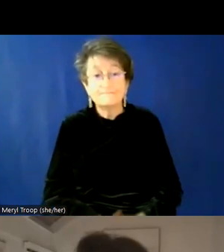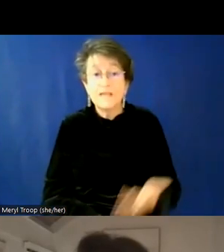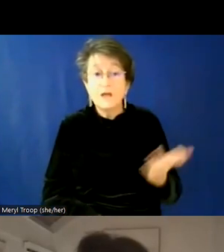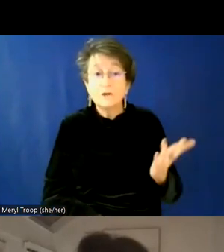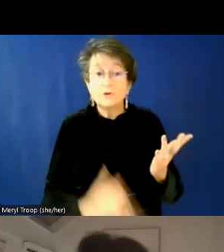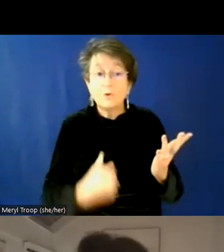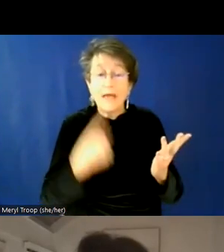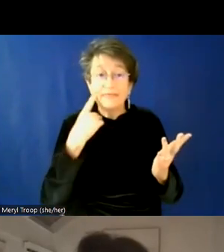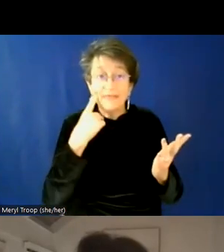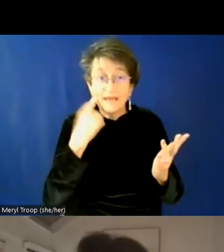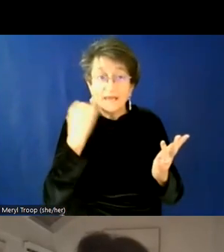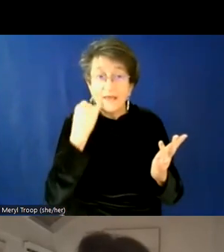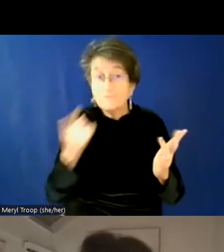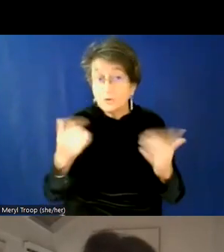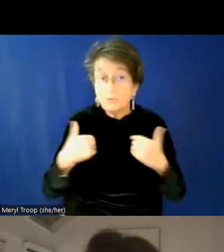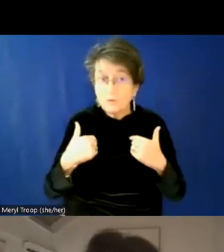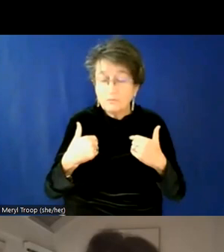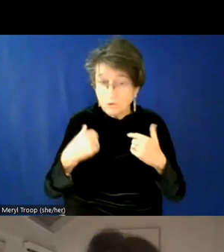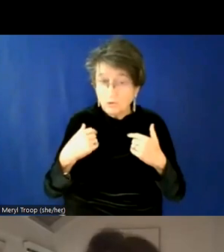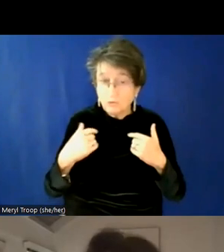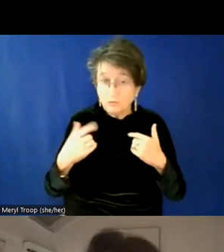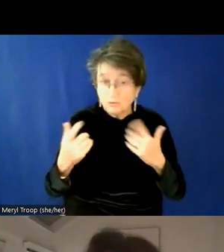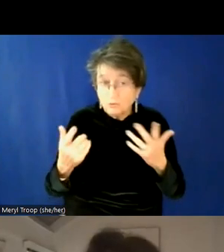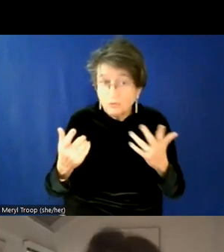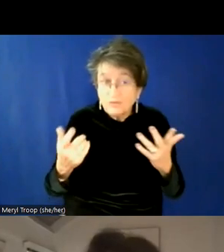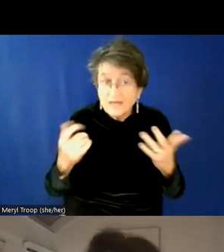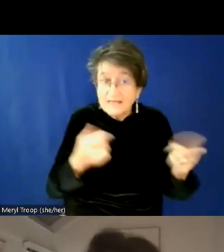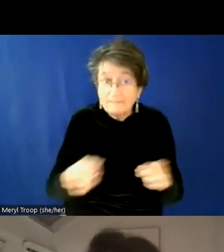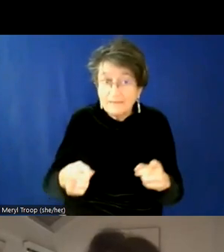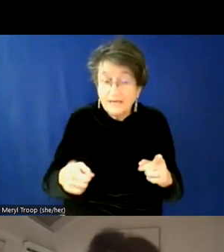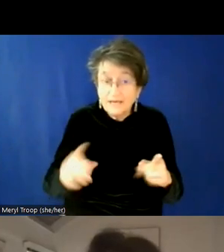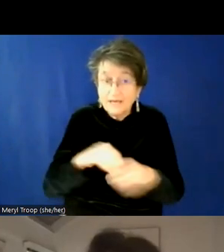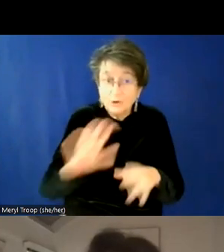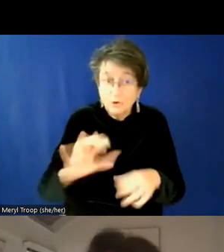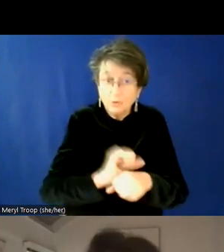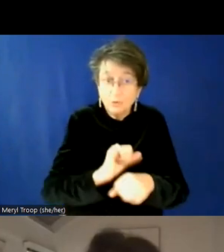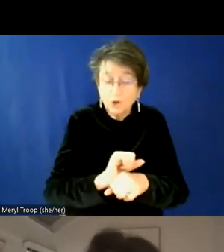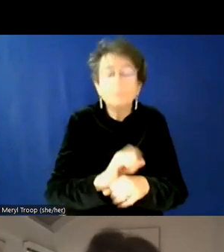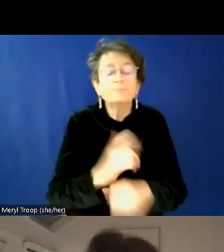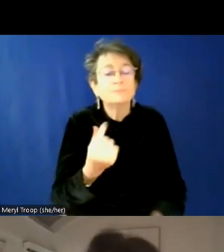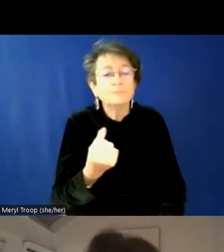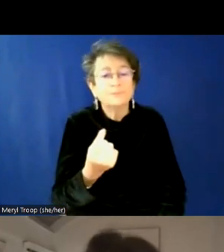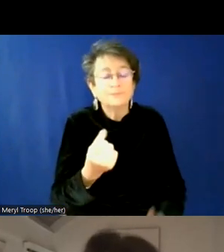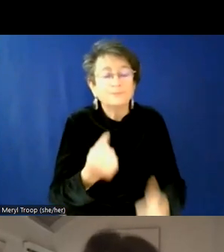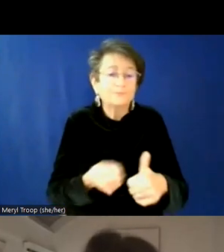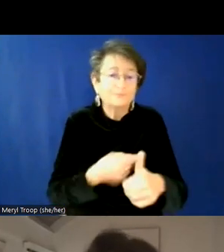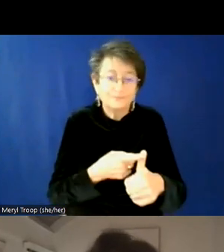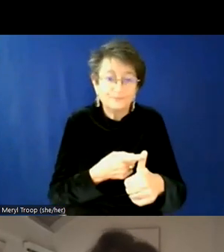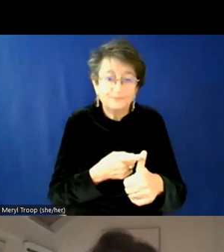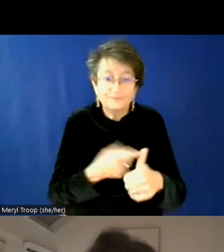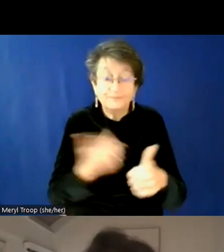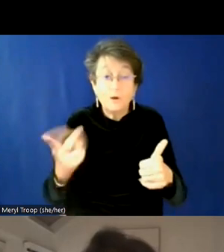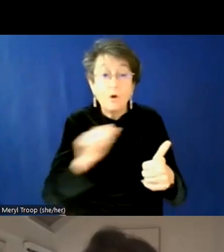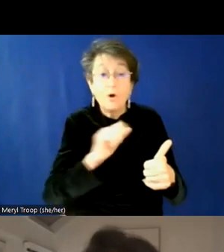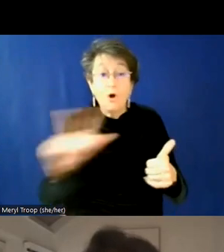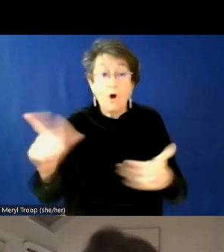if you are in a position where that's happening, a couple things to think about, uh, which is, first of all, all of the